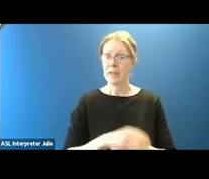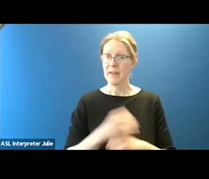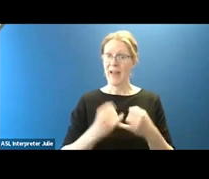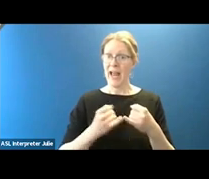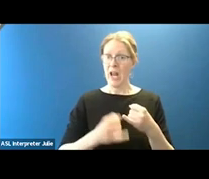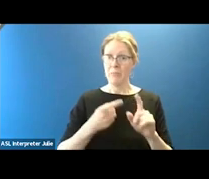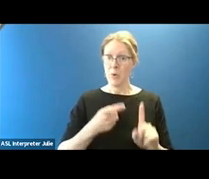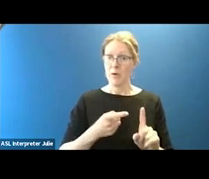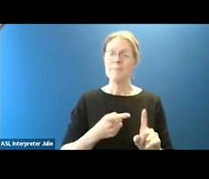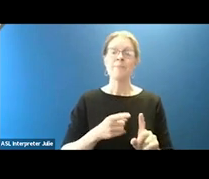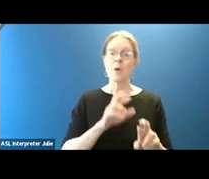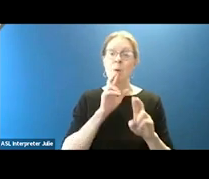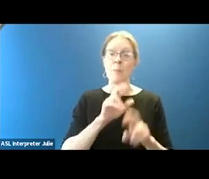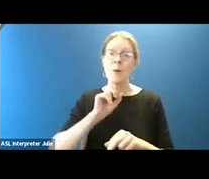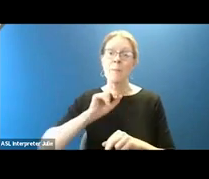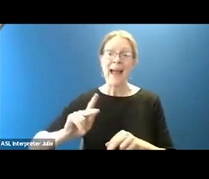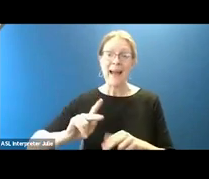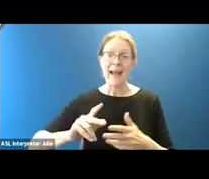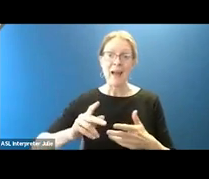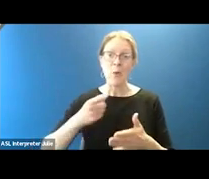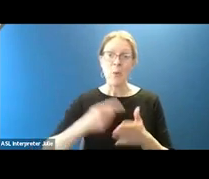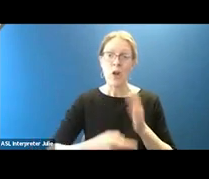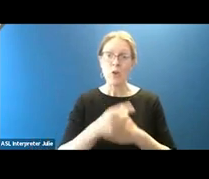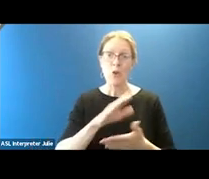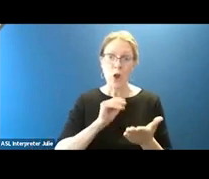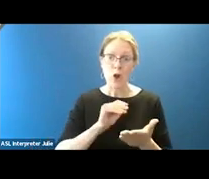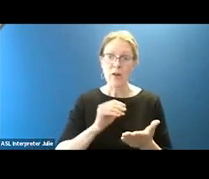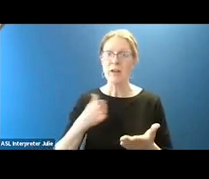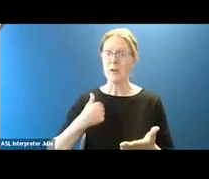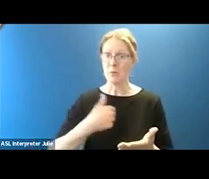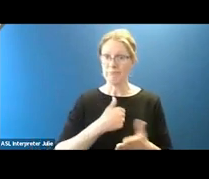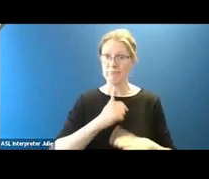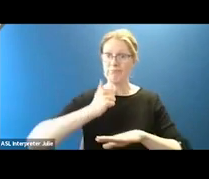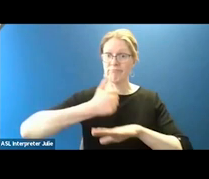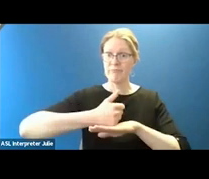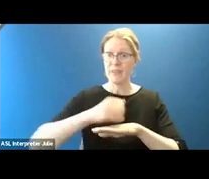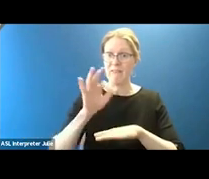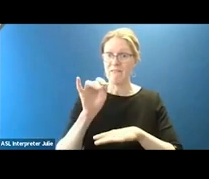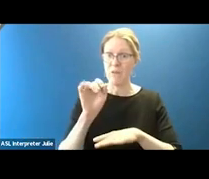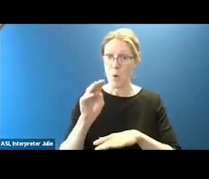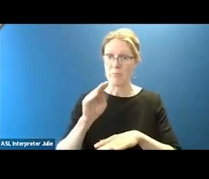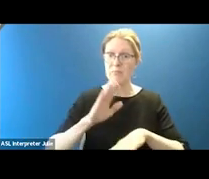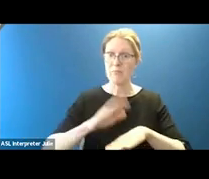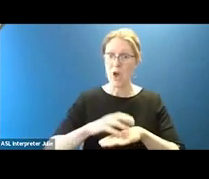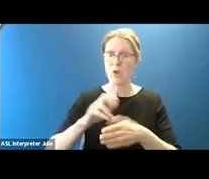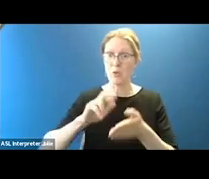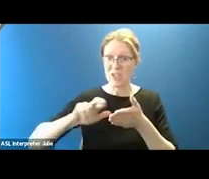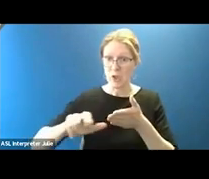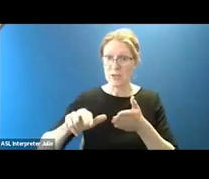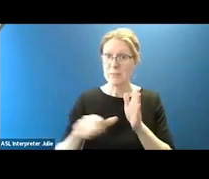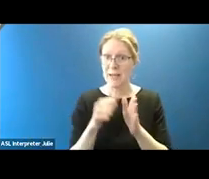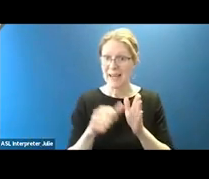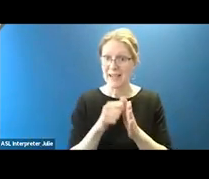what you've learned. Americans of the Arts is creating a forum. It's going to be on our resource page to write back to say, hey,